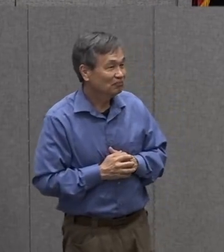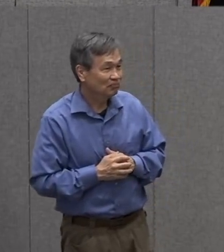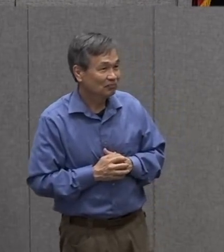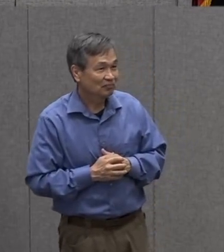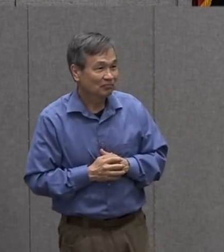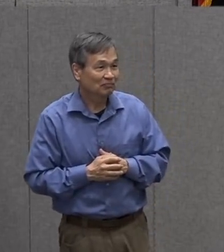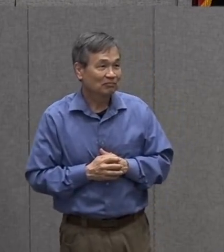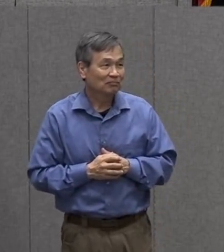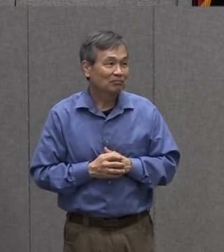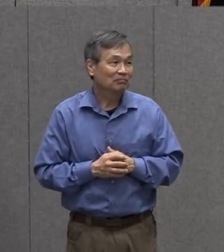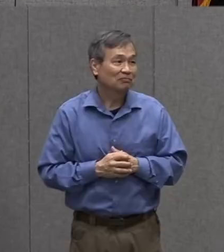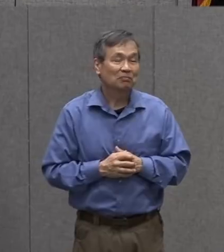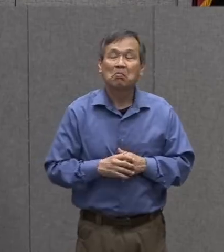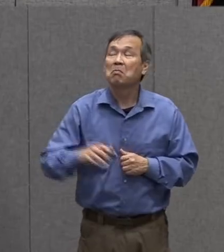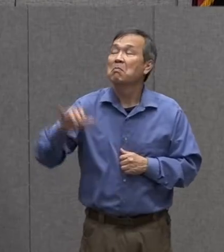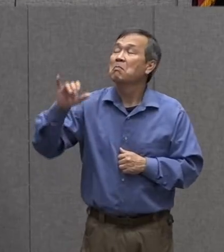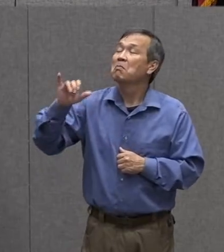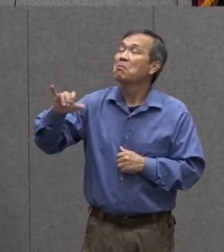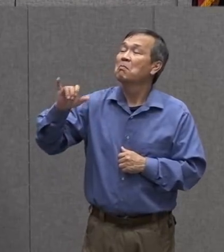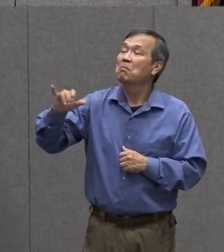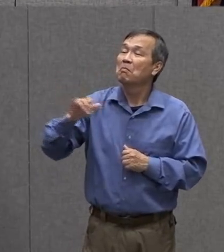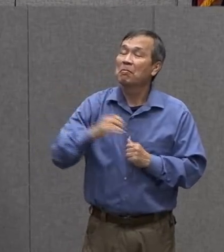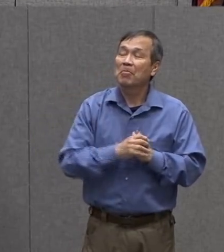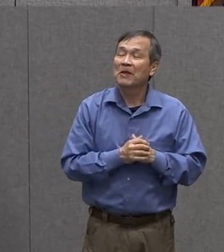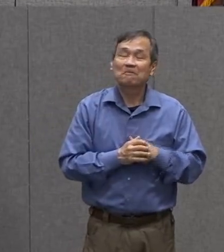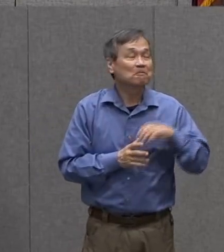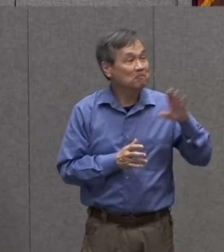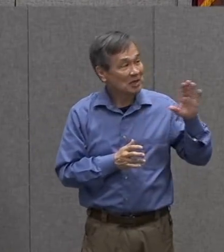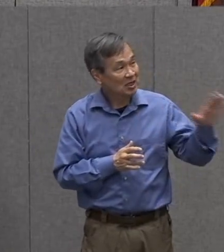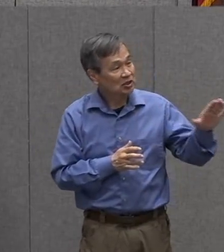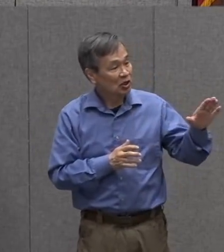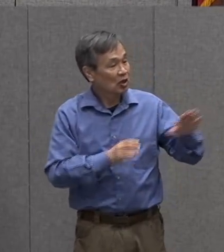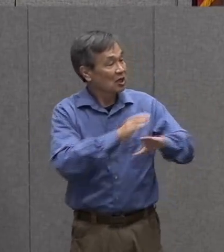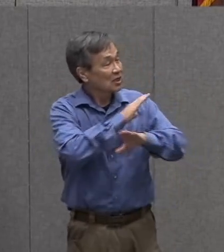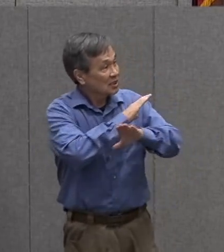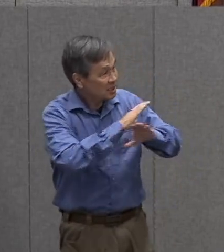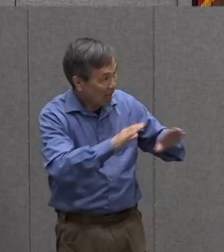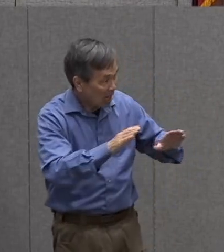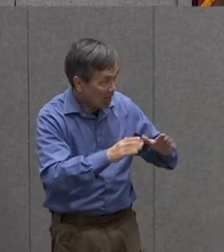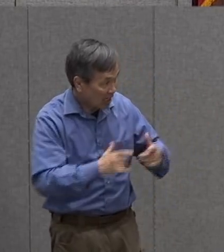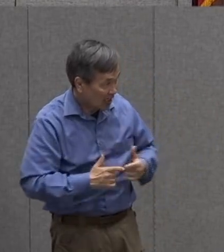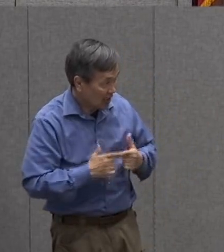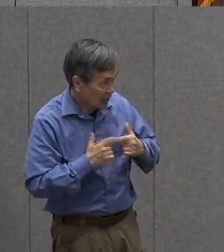hmm so a non-living thing